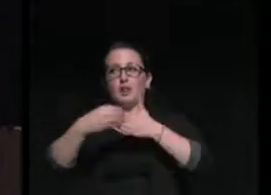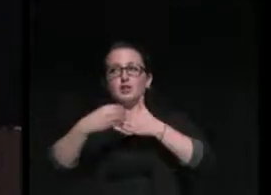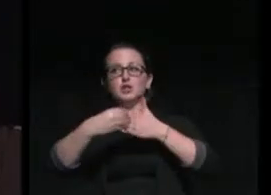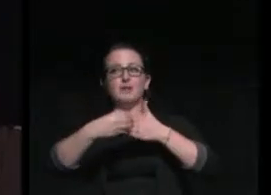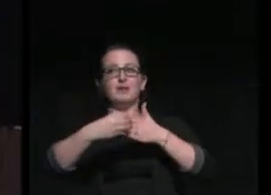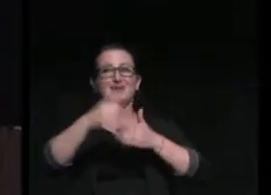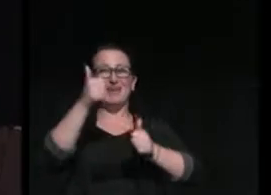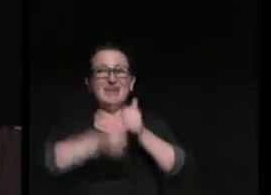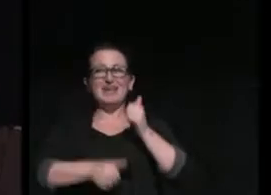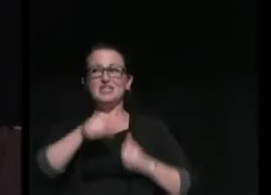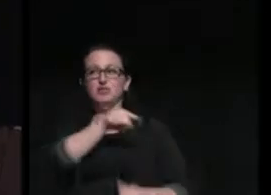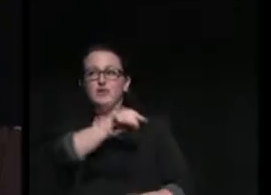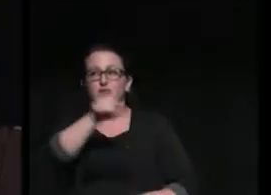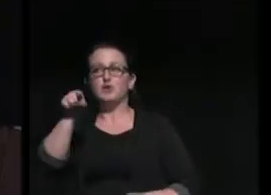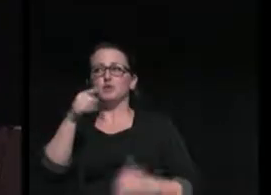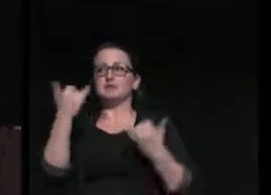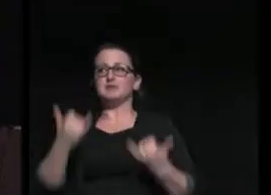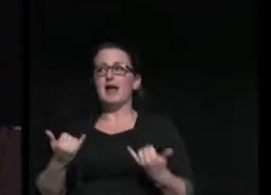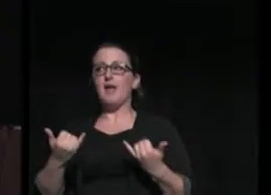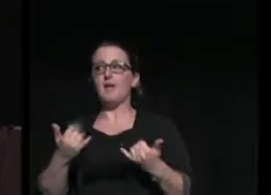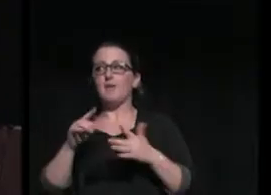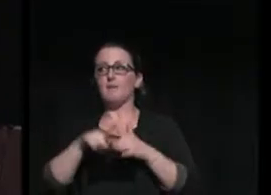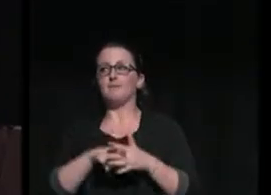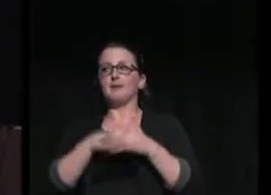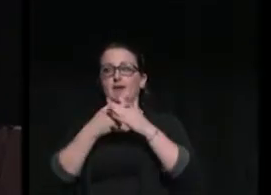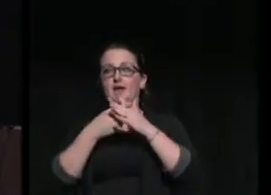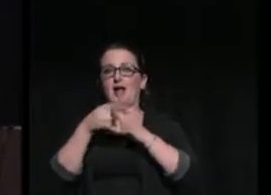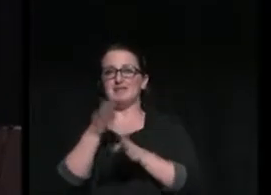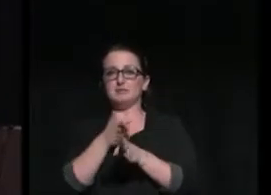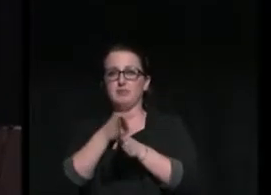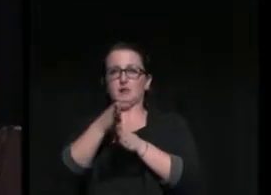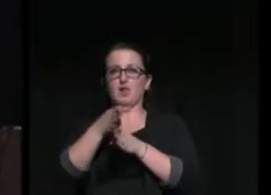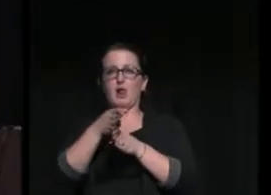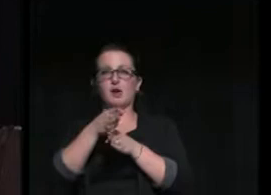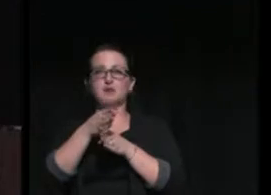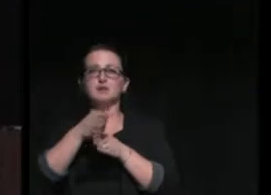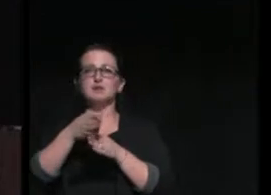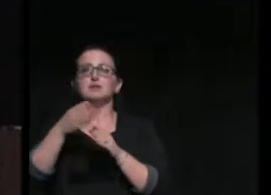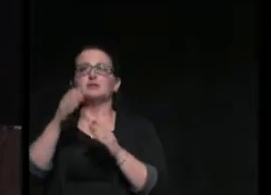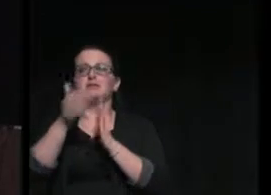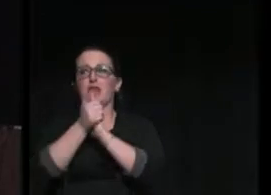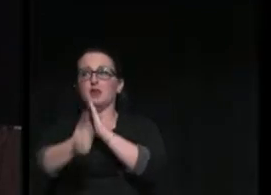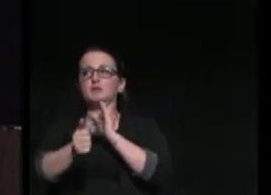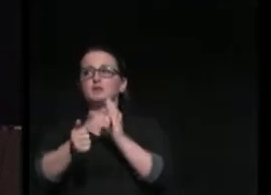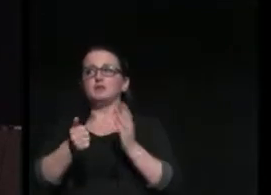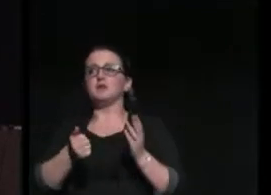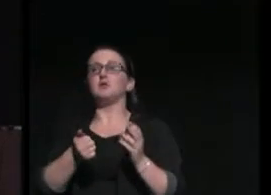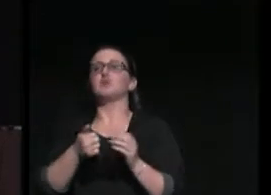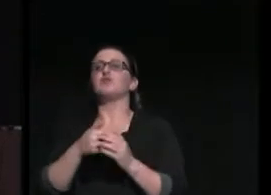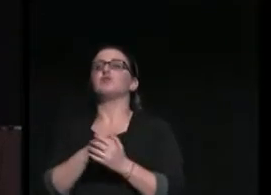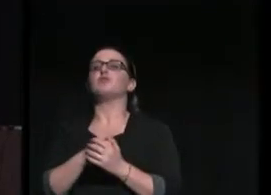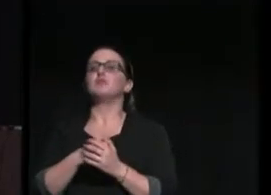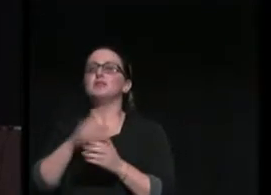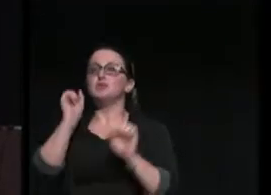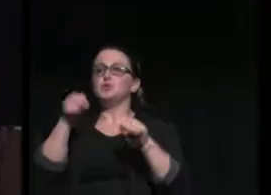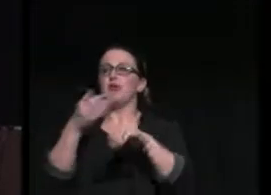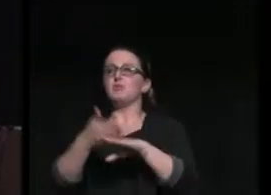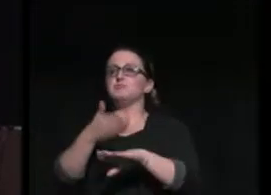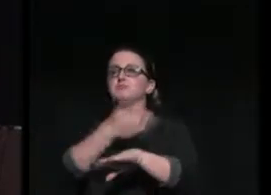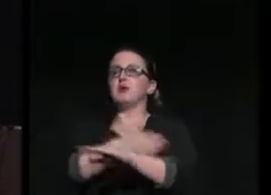you has now been given a specialized set of skills through which, in your own way, you can build a better society.